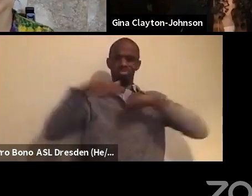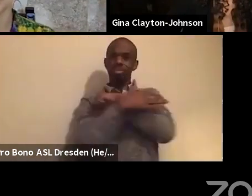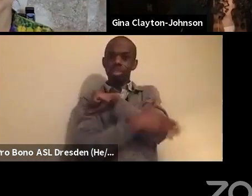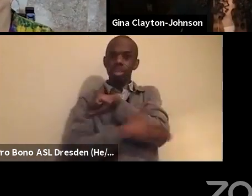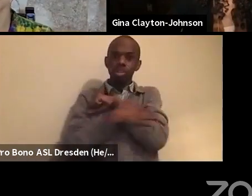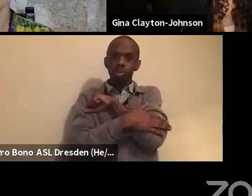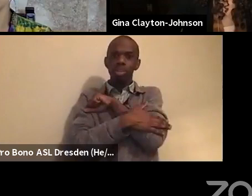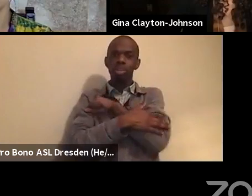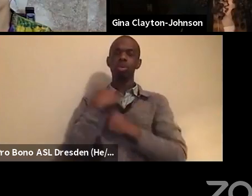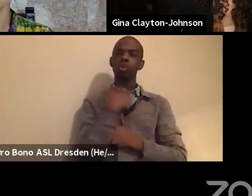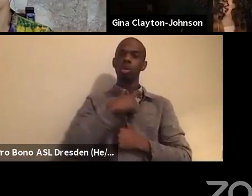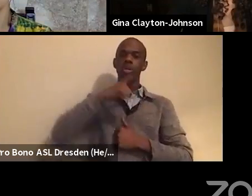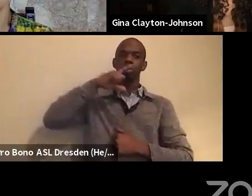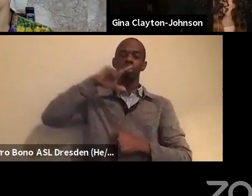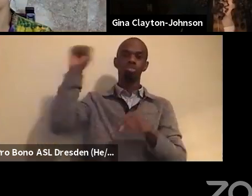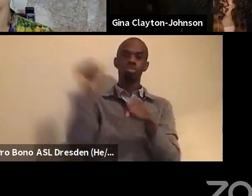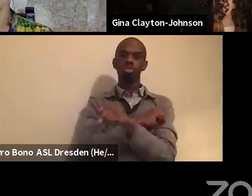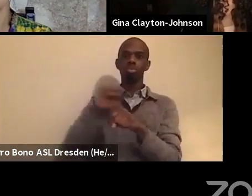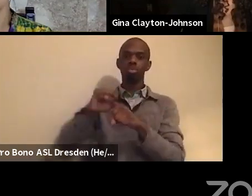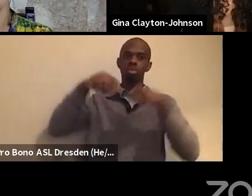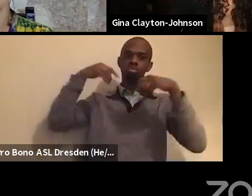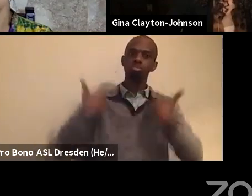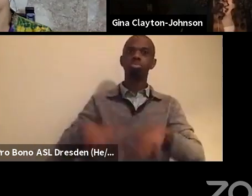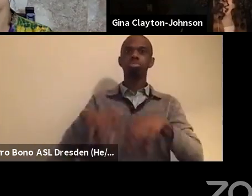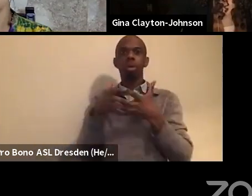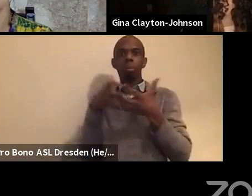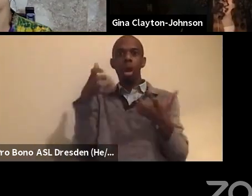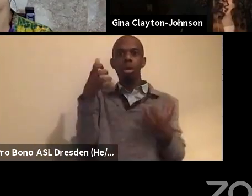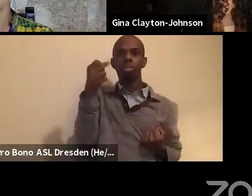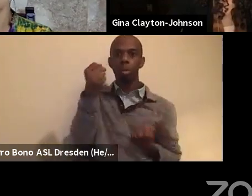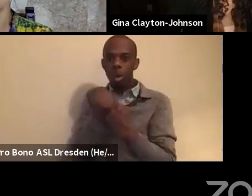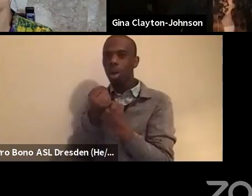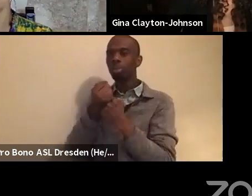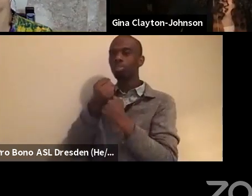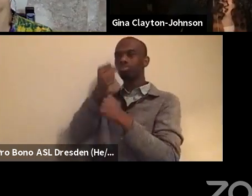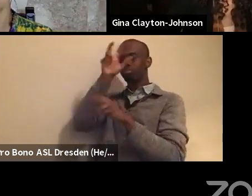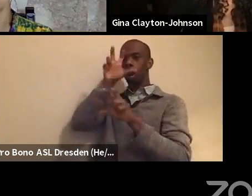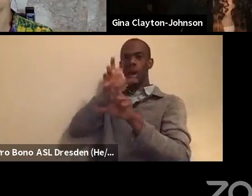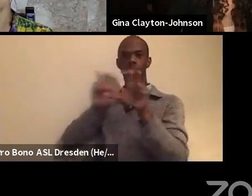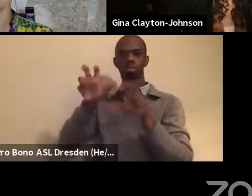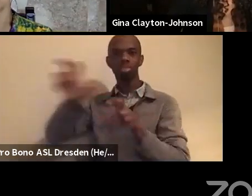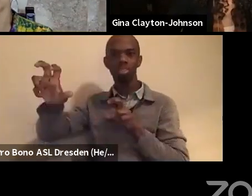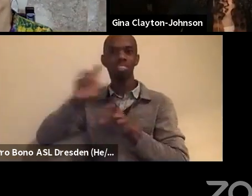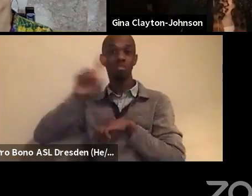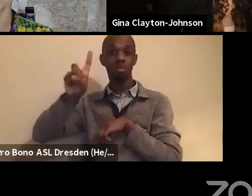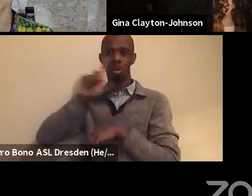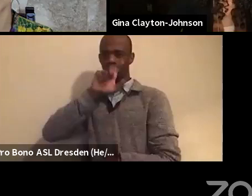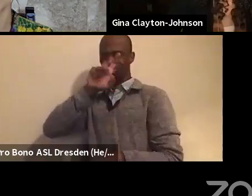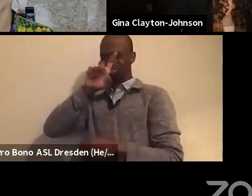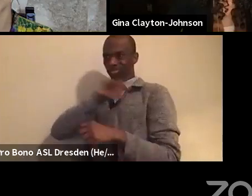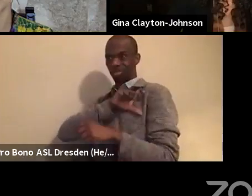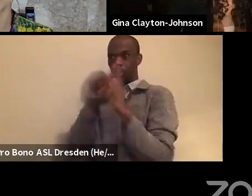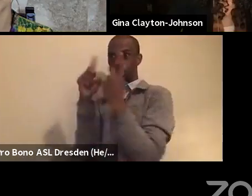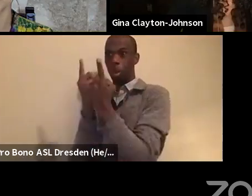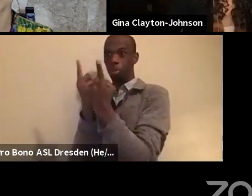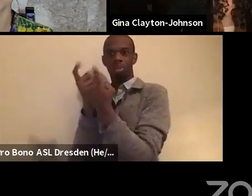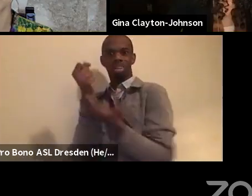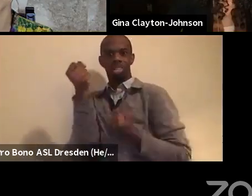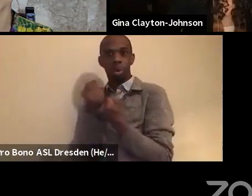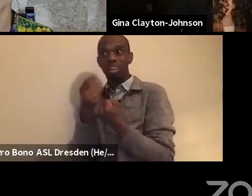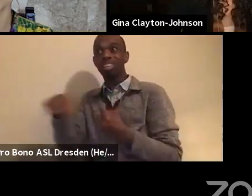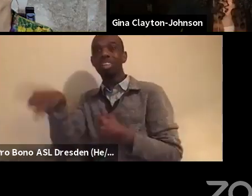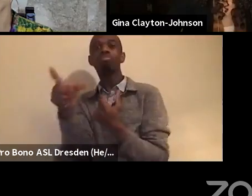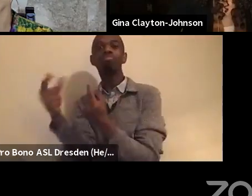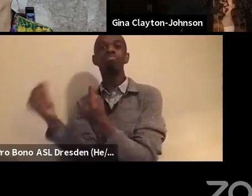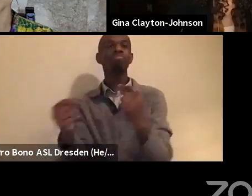policing and incarceration is a country that is invested in death and destruction.